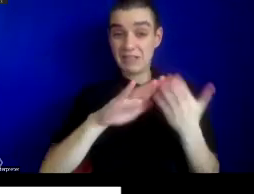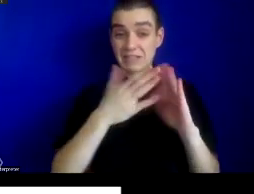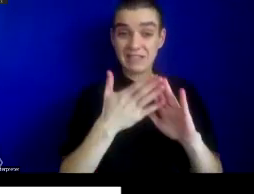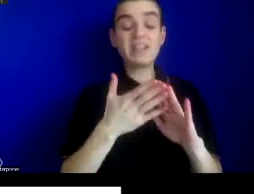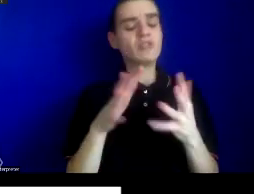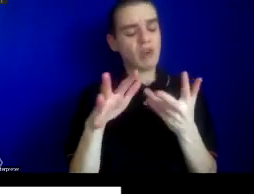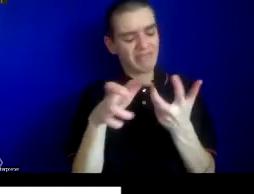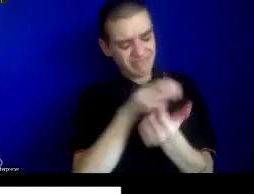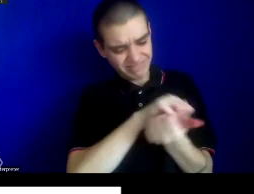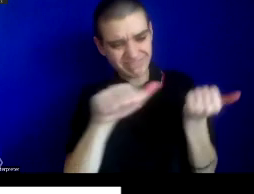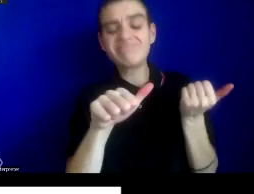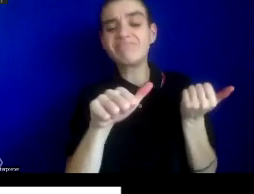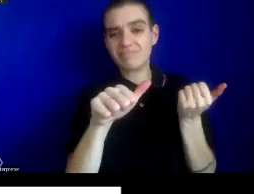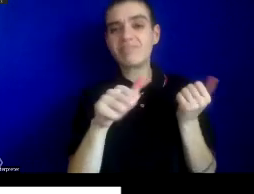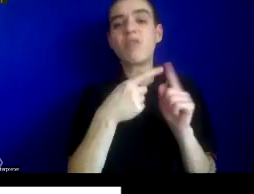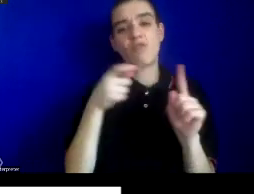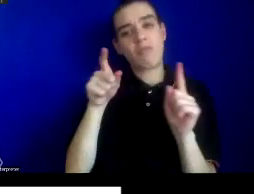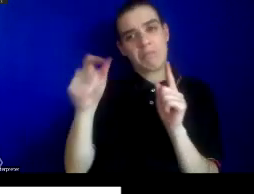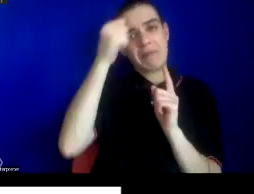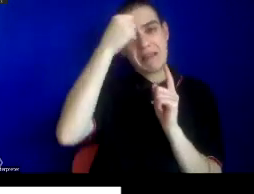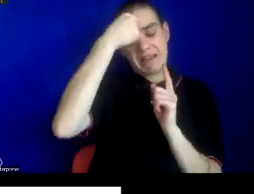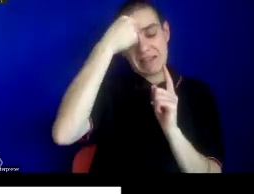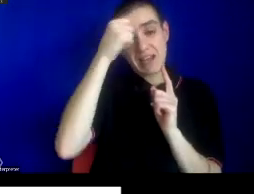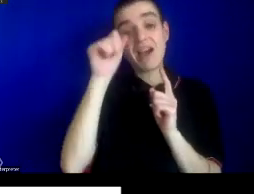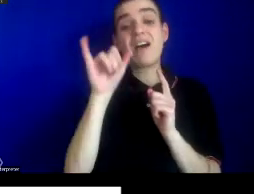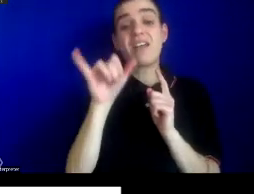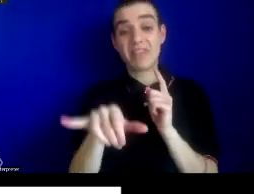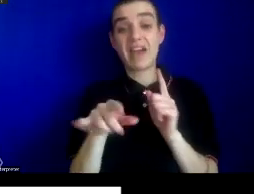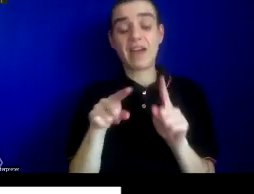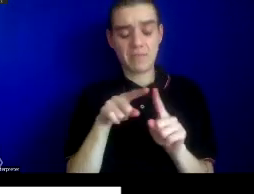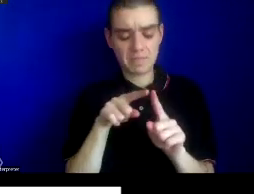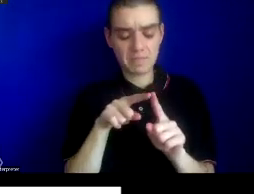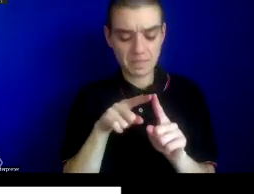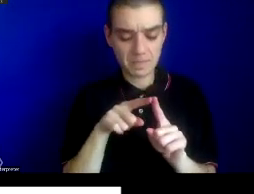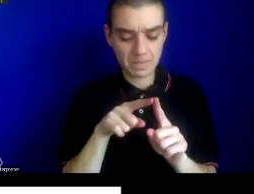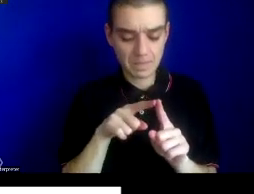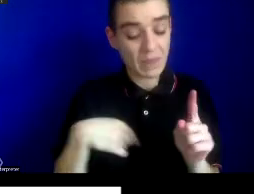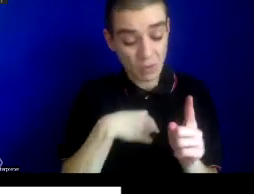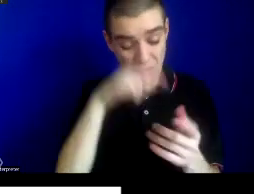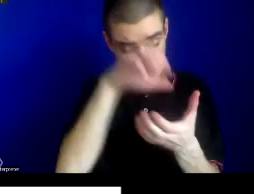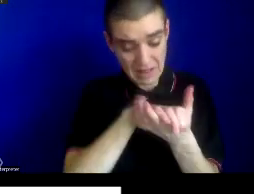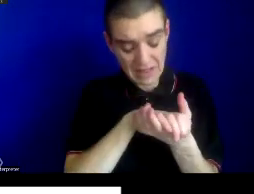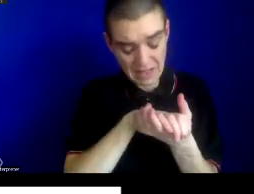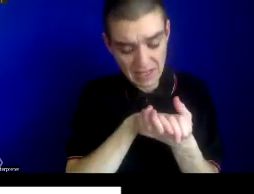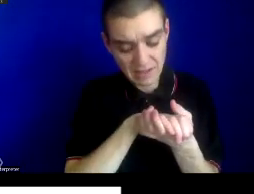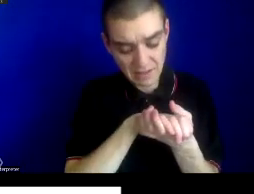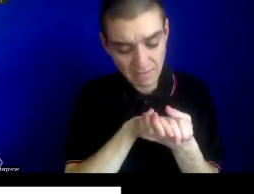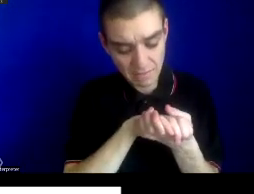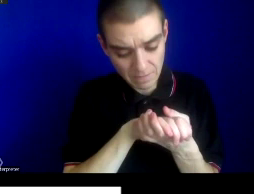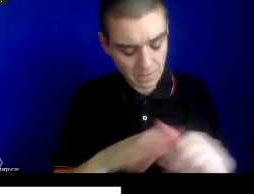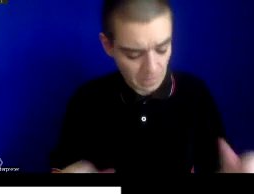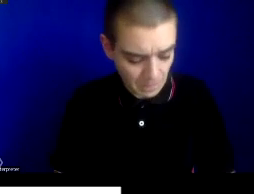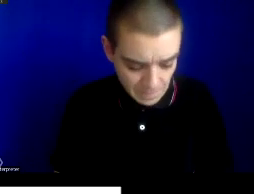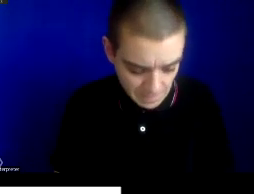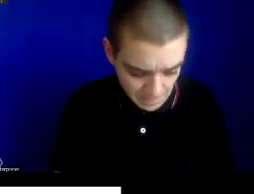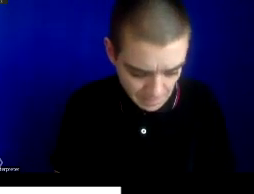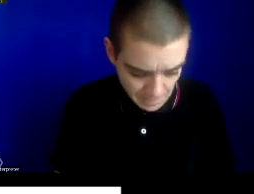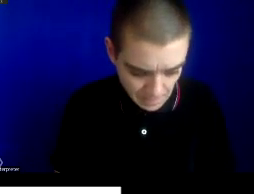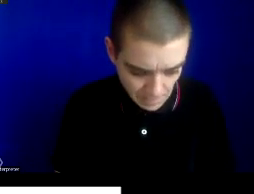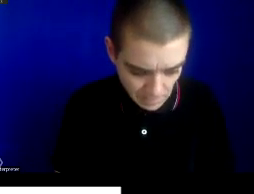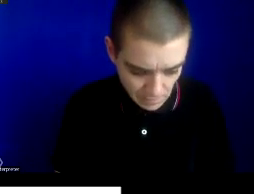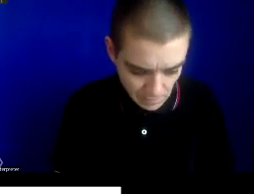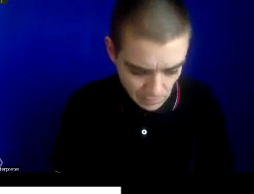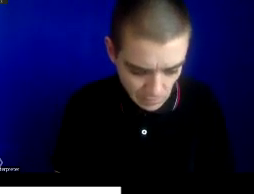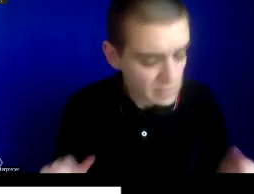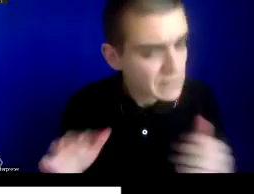scourge cholera, a hundredfold, can we believe that their populations, native or foreign, would wrest passive spectators of so